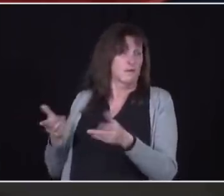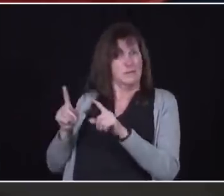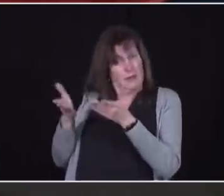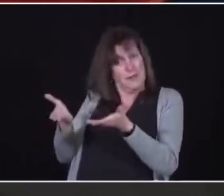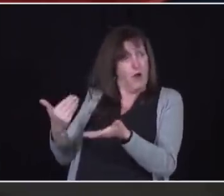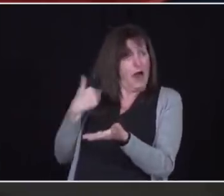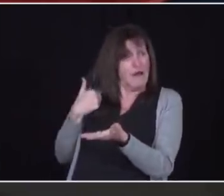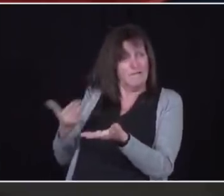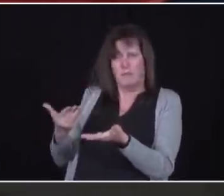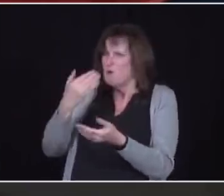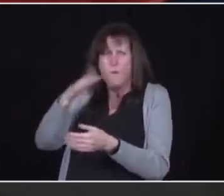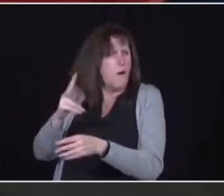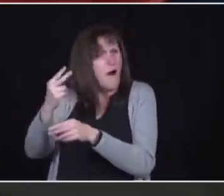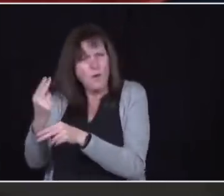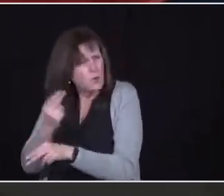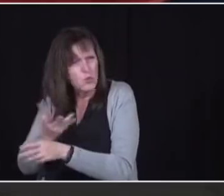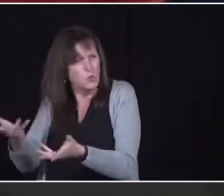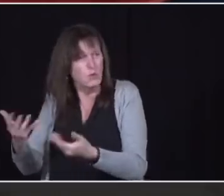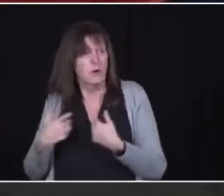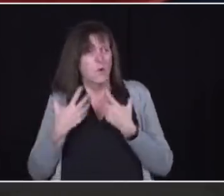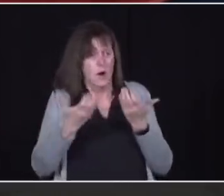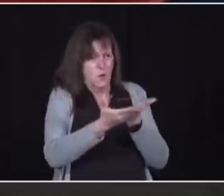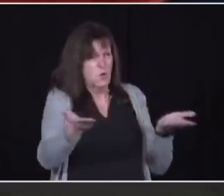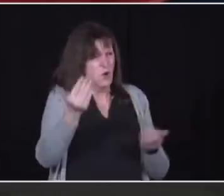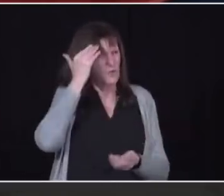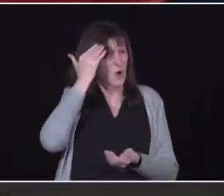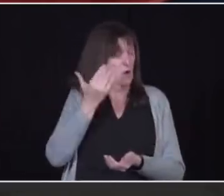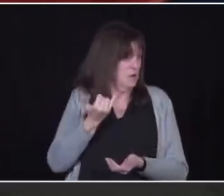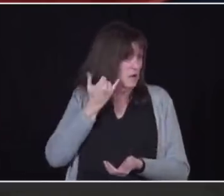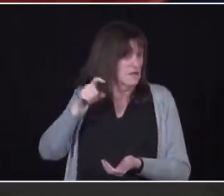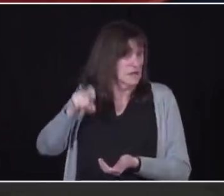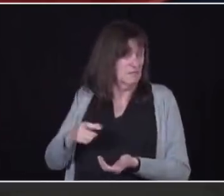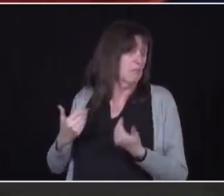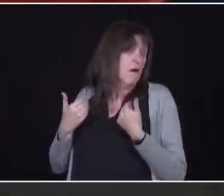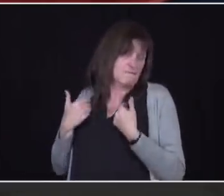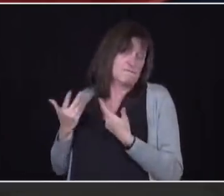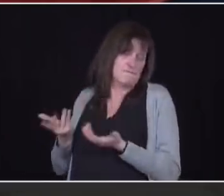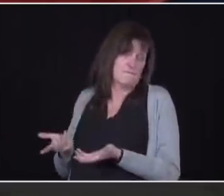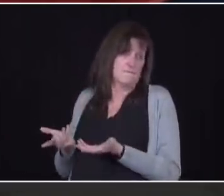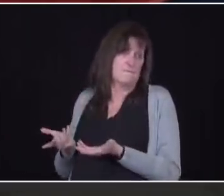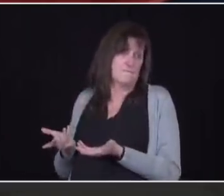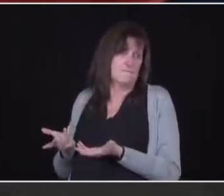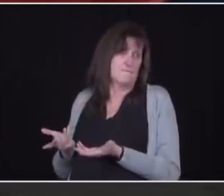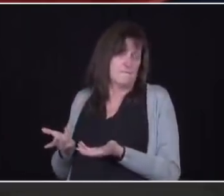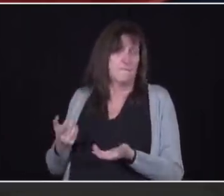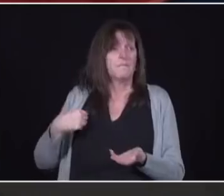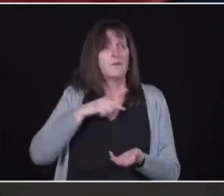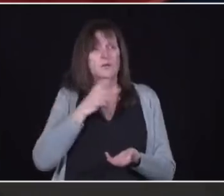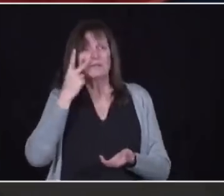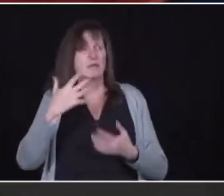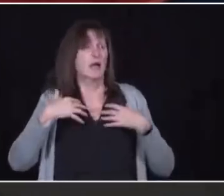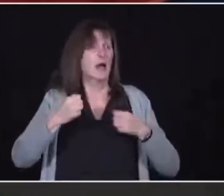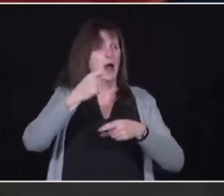assured it is there if we need it. And it's been remarkable watching our health care heroes fighting